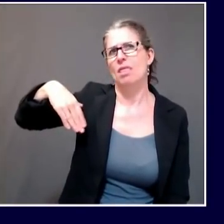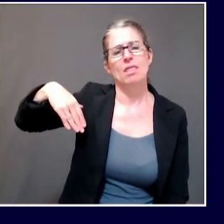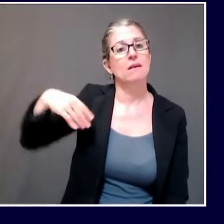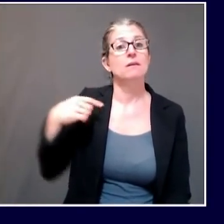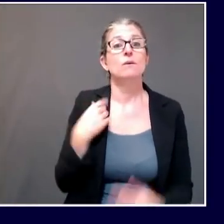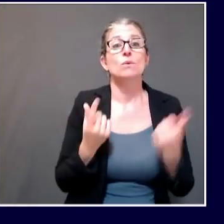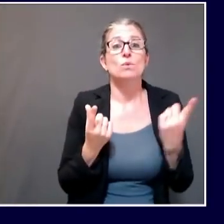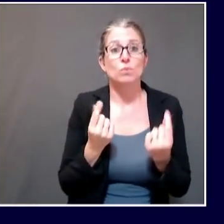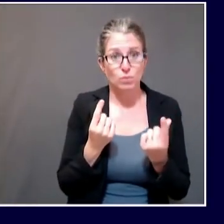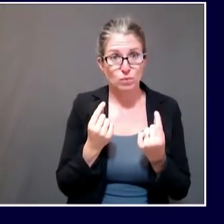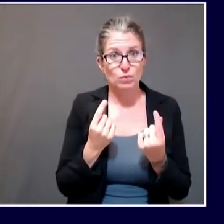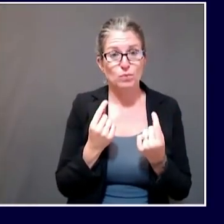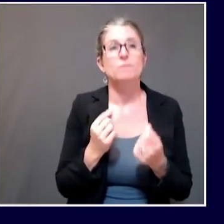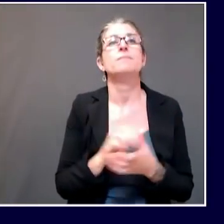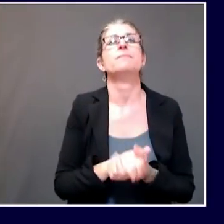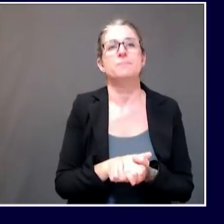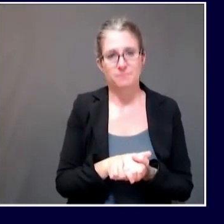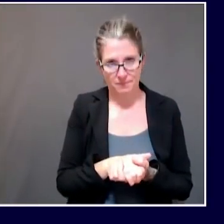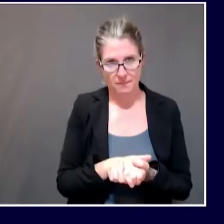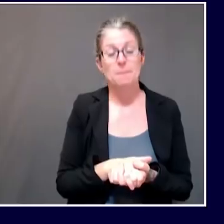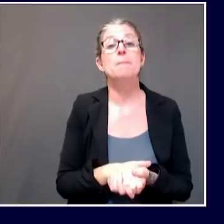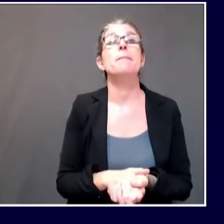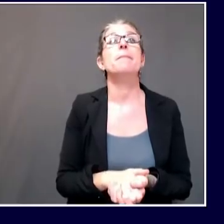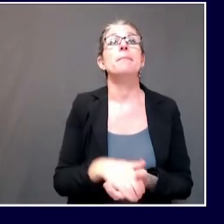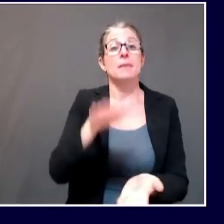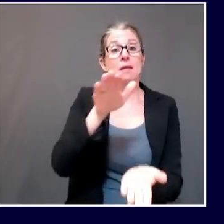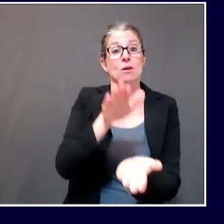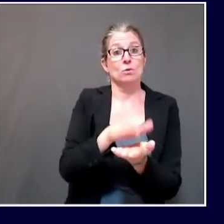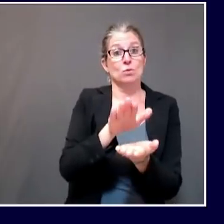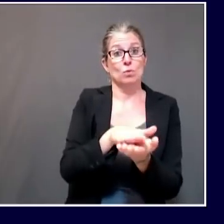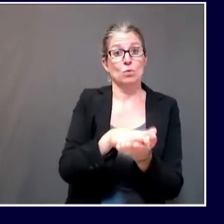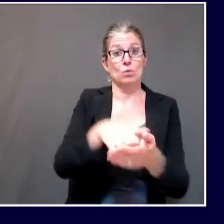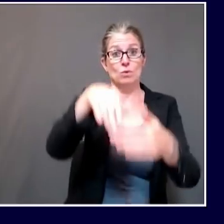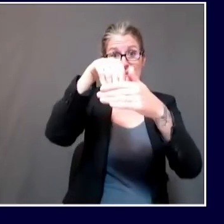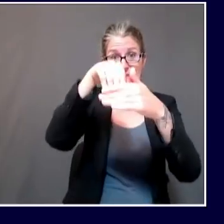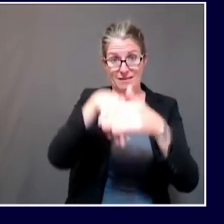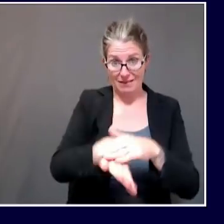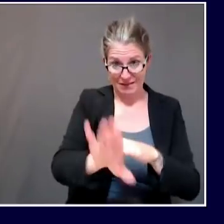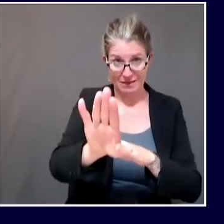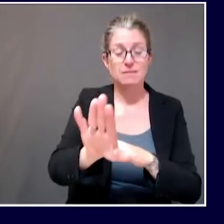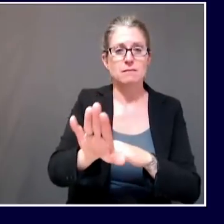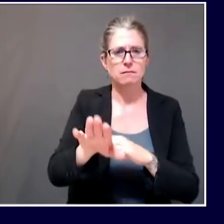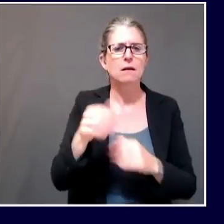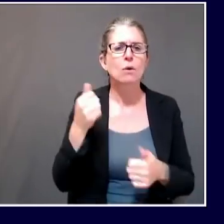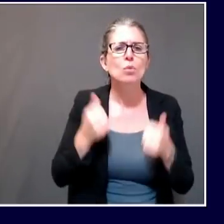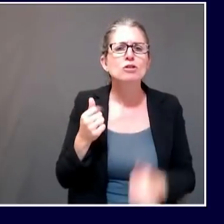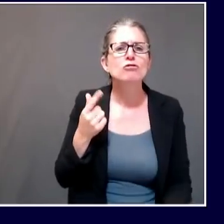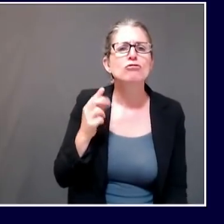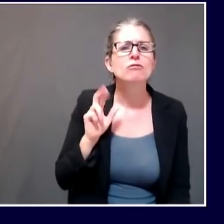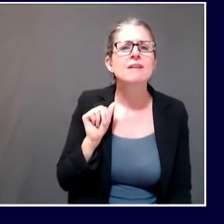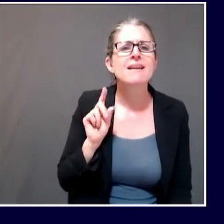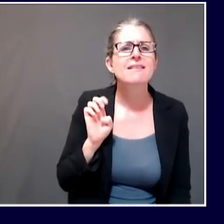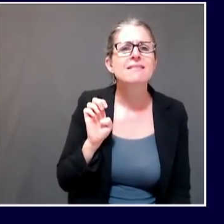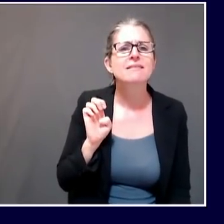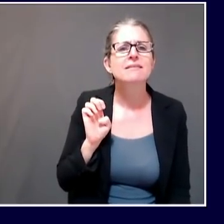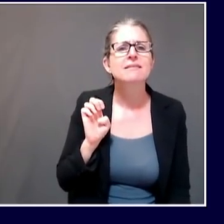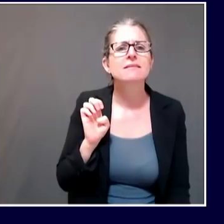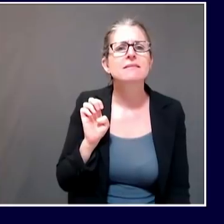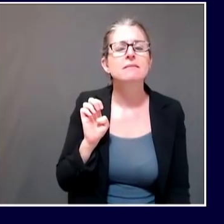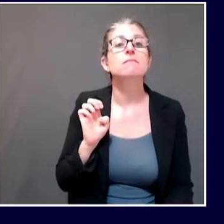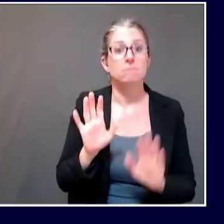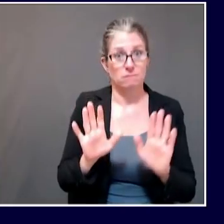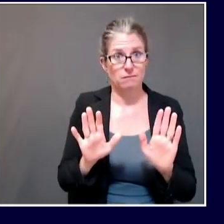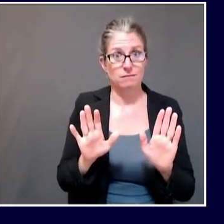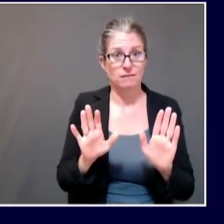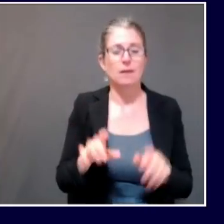as part of their development, as part of their socializing and figure out which of those can be done safely. And the public health job